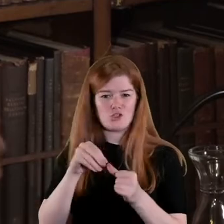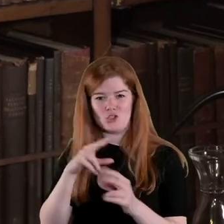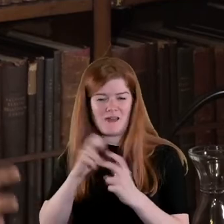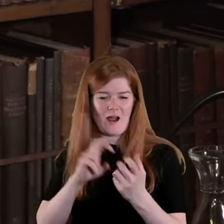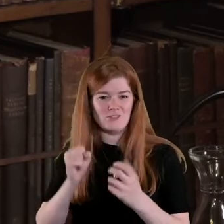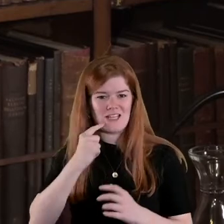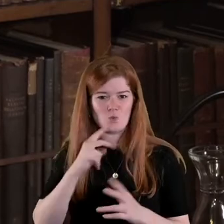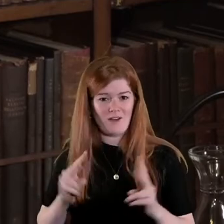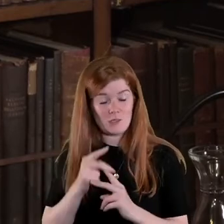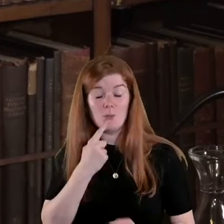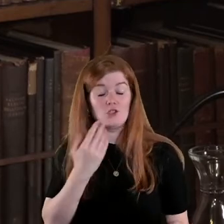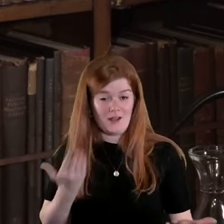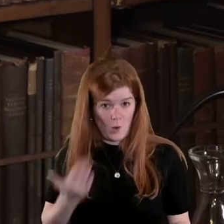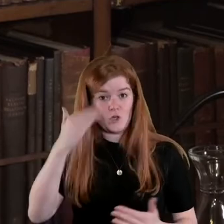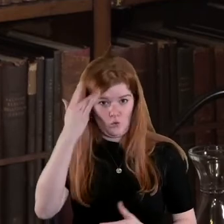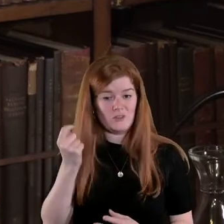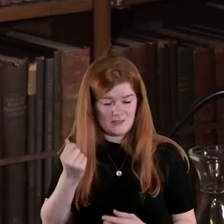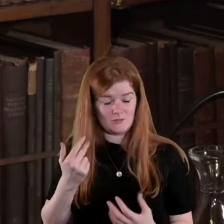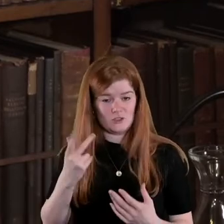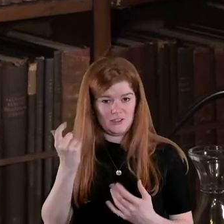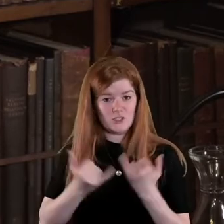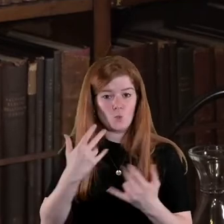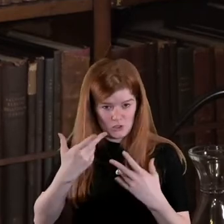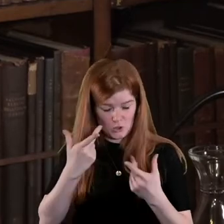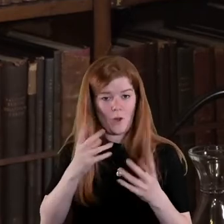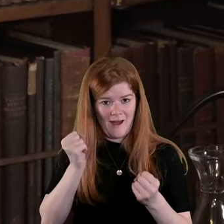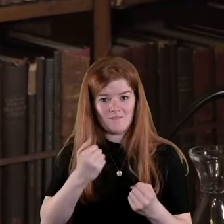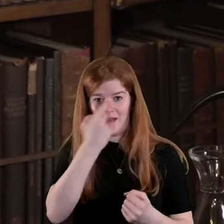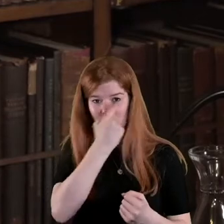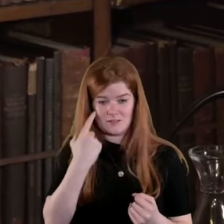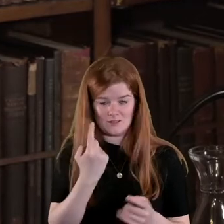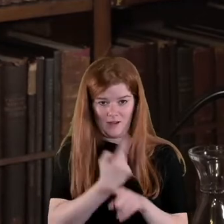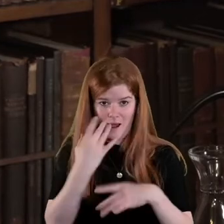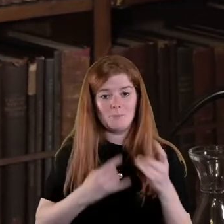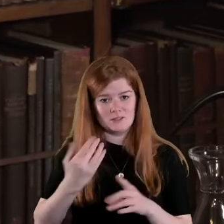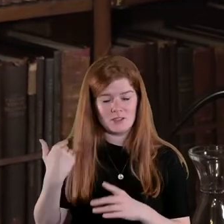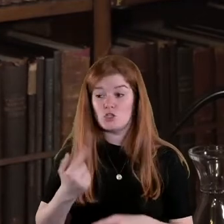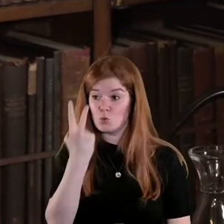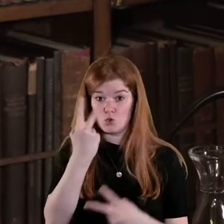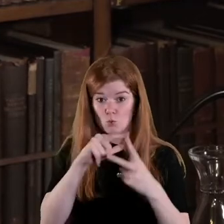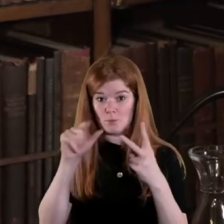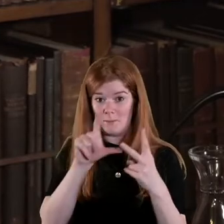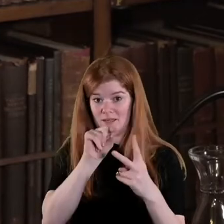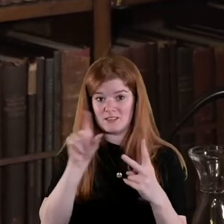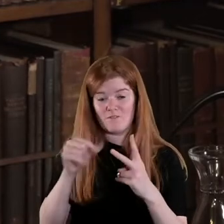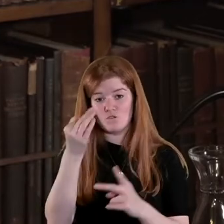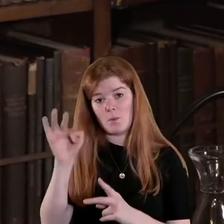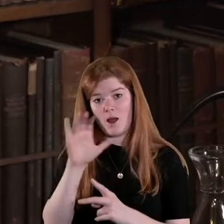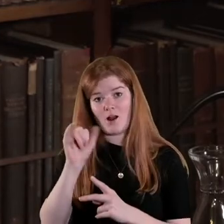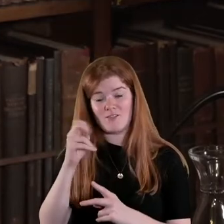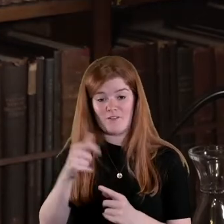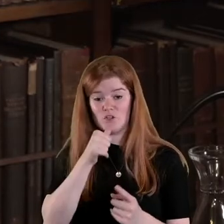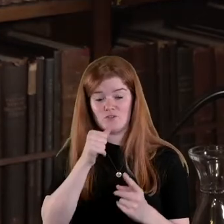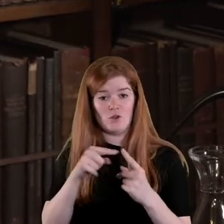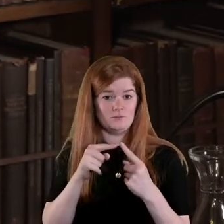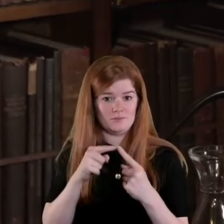yet we know in recent years there are examples and cases of this so the two I picked out from the archives were first